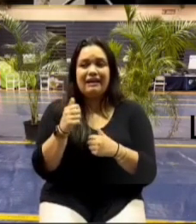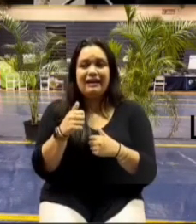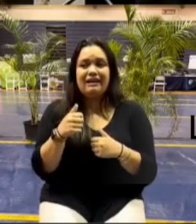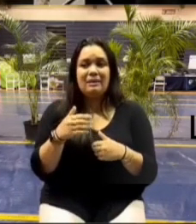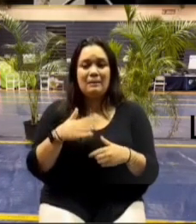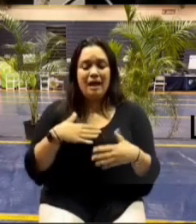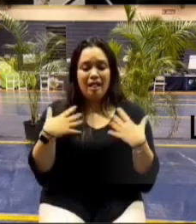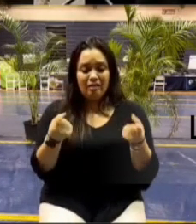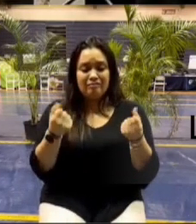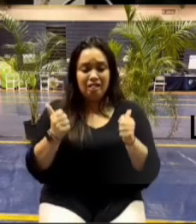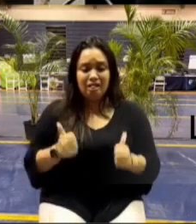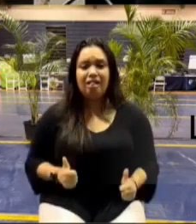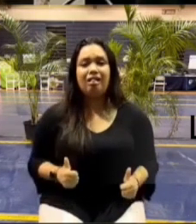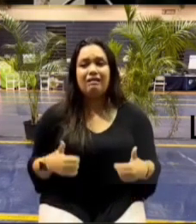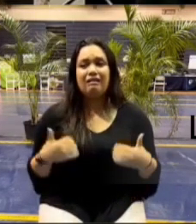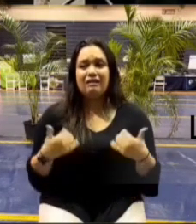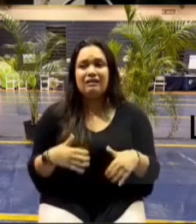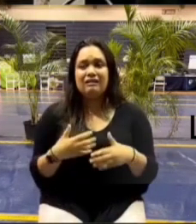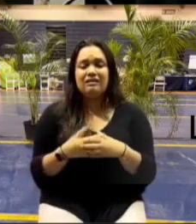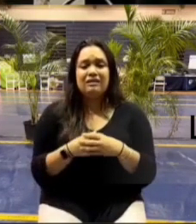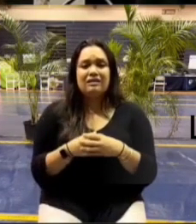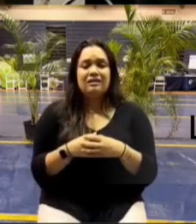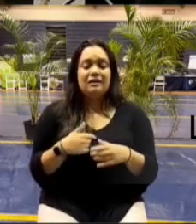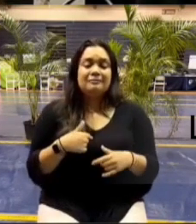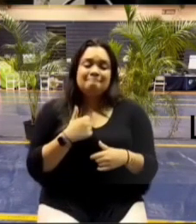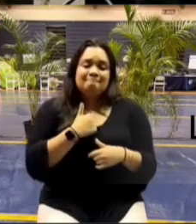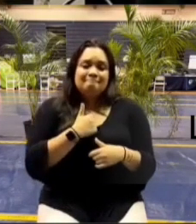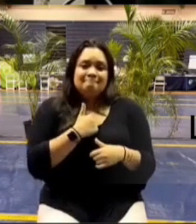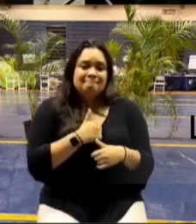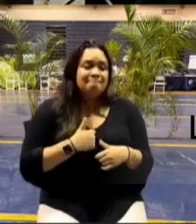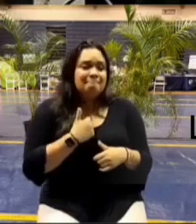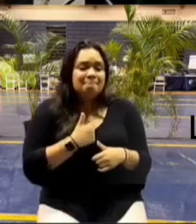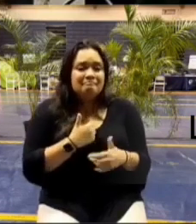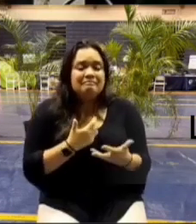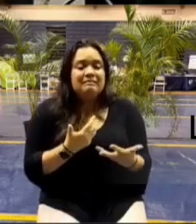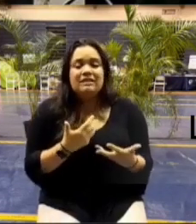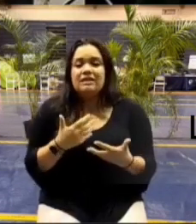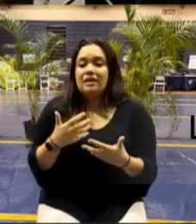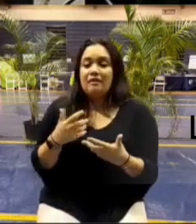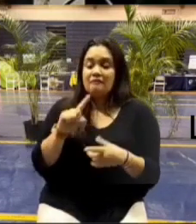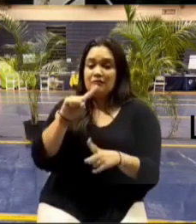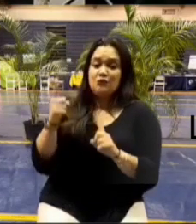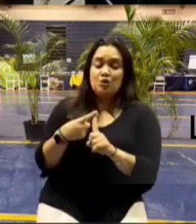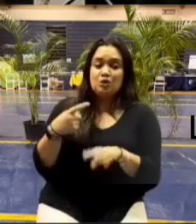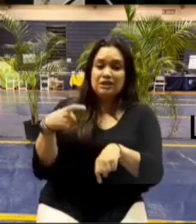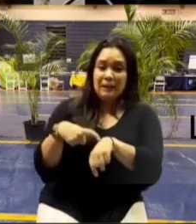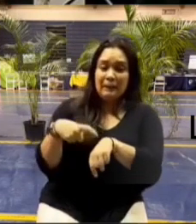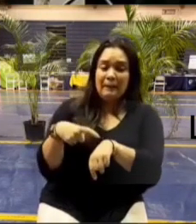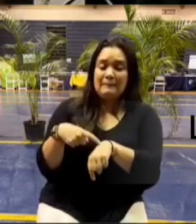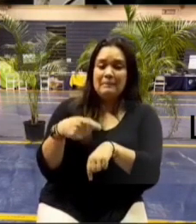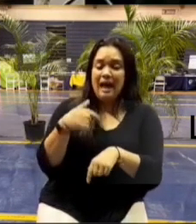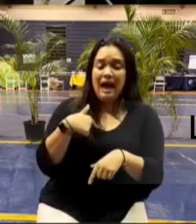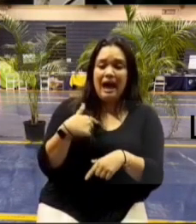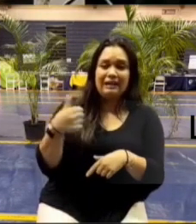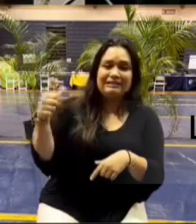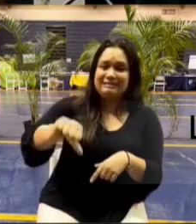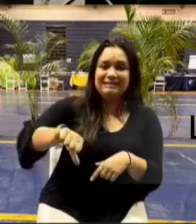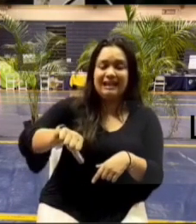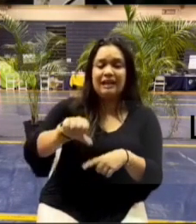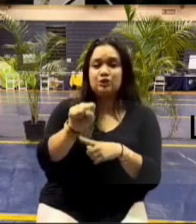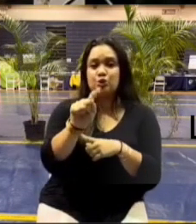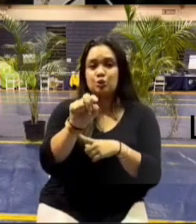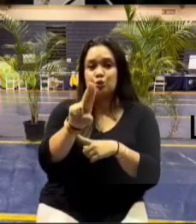yeah i'm sorry that happened to you um and i denied the first time at studio i denied it already